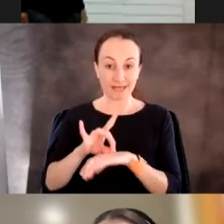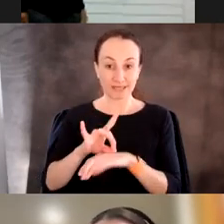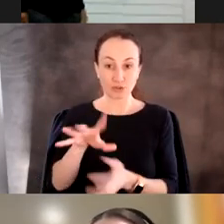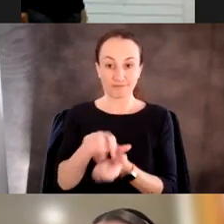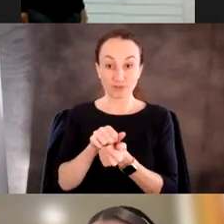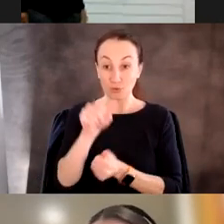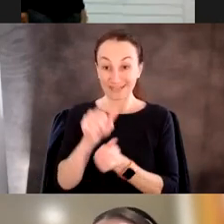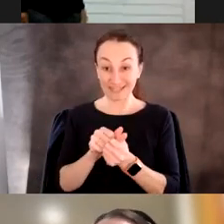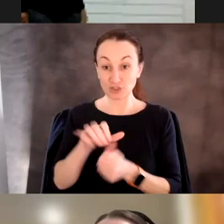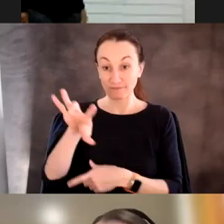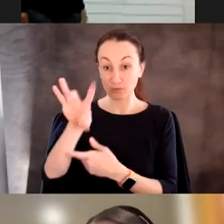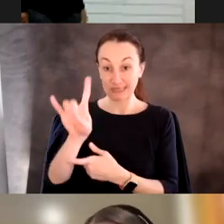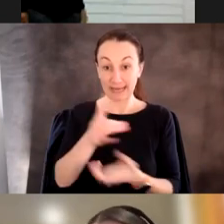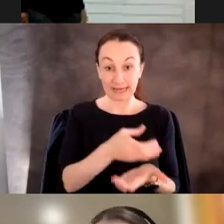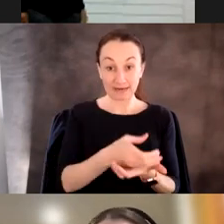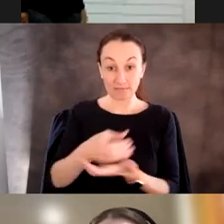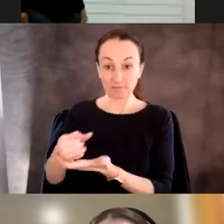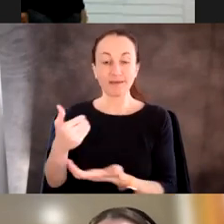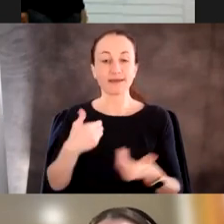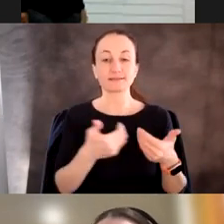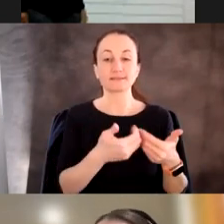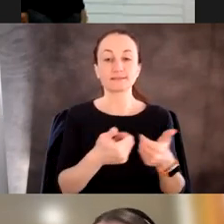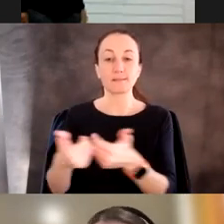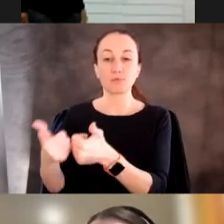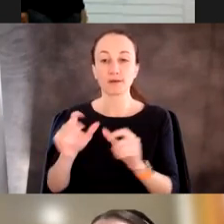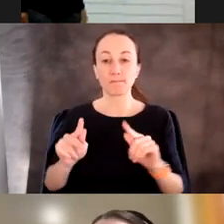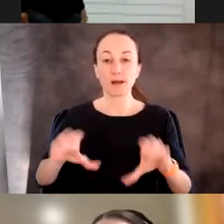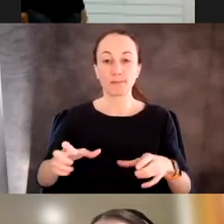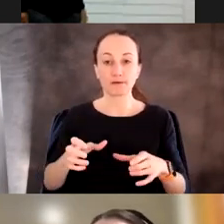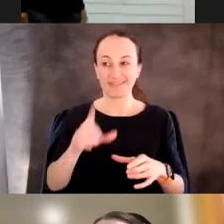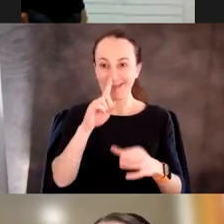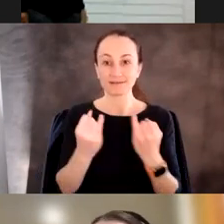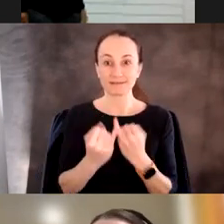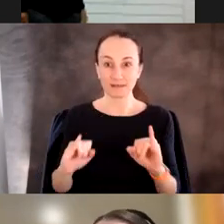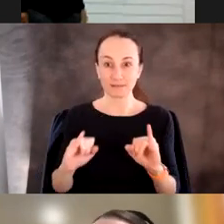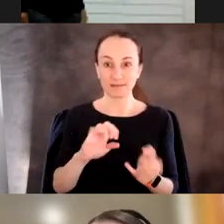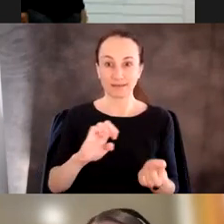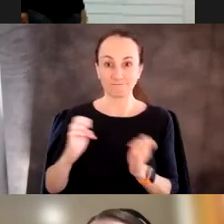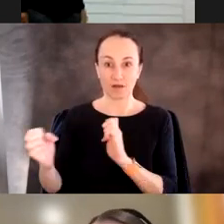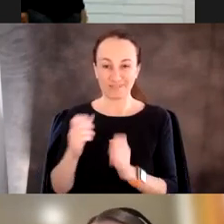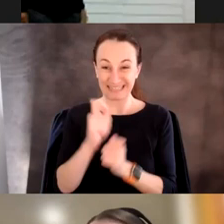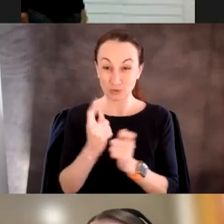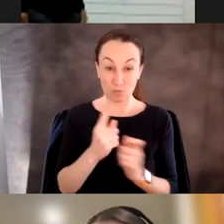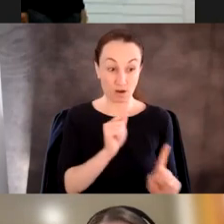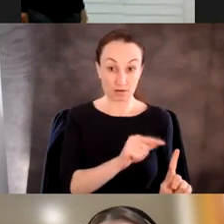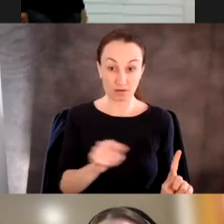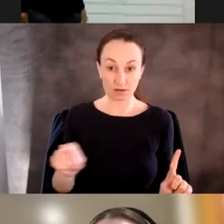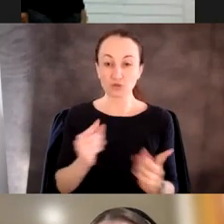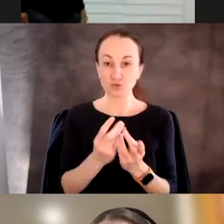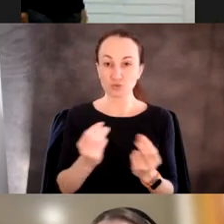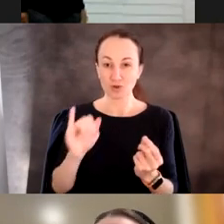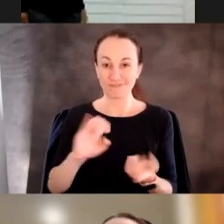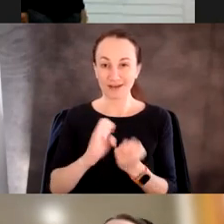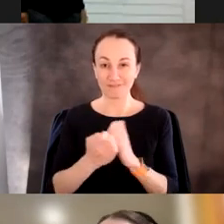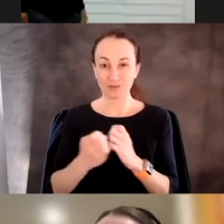vials contains a separate population that is independently evolving to try to solve this evolution puzzle that you've